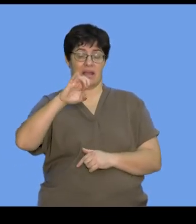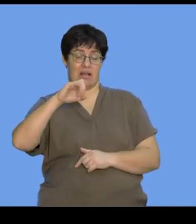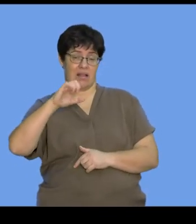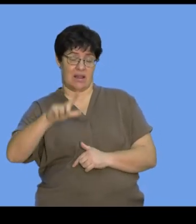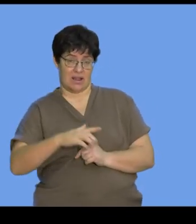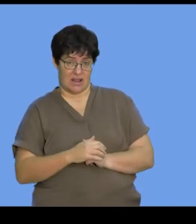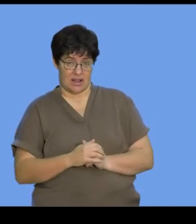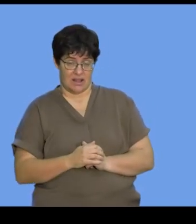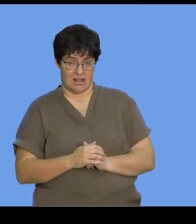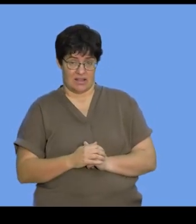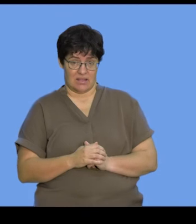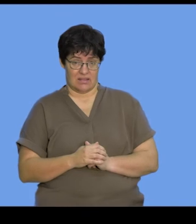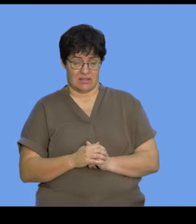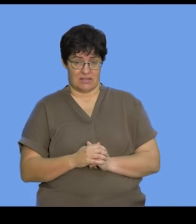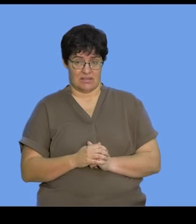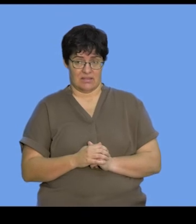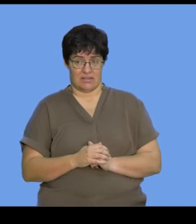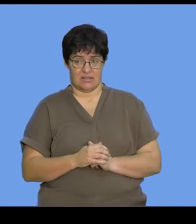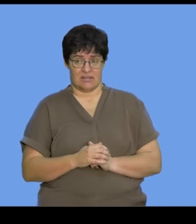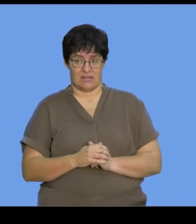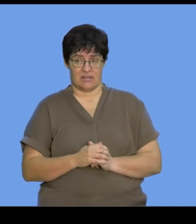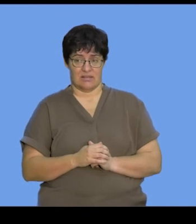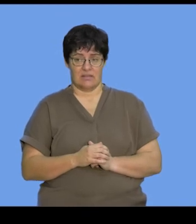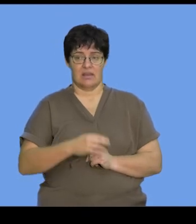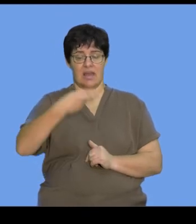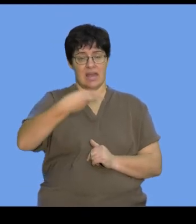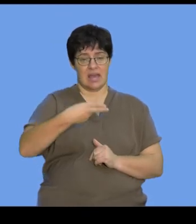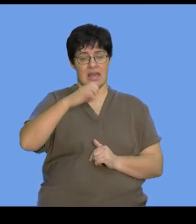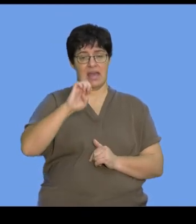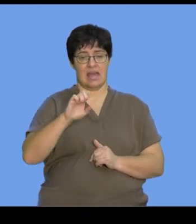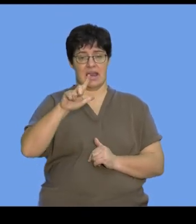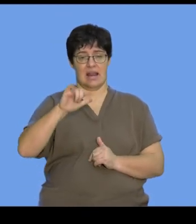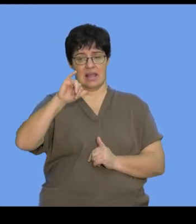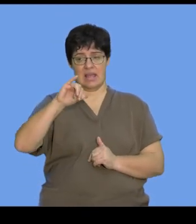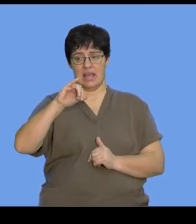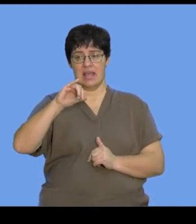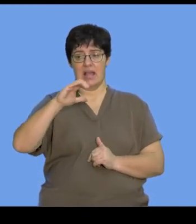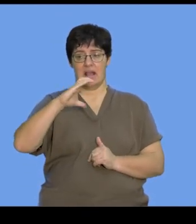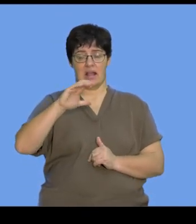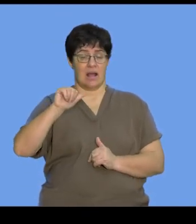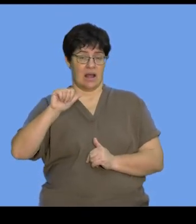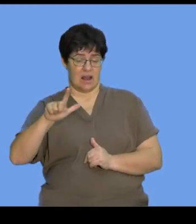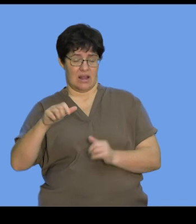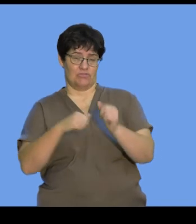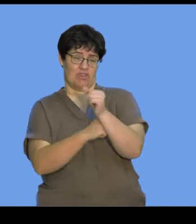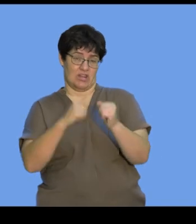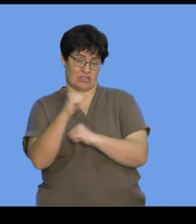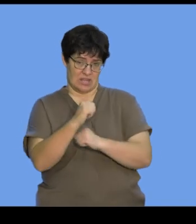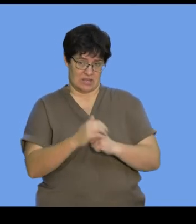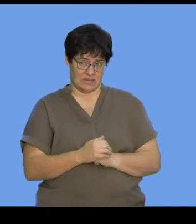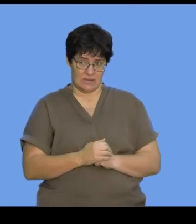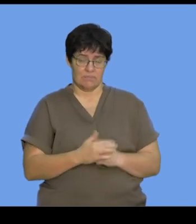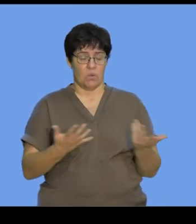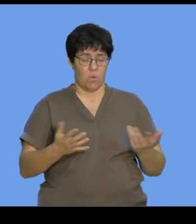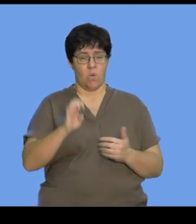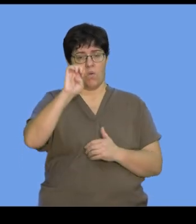DNA is a helical structure. Or in some cases, you can refer to that as being a